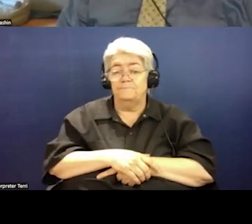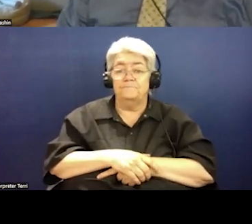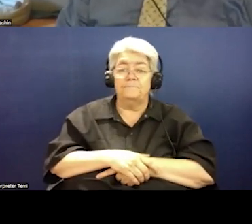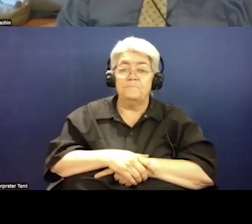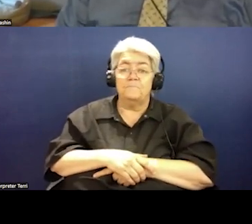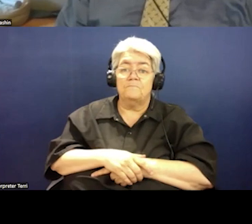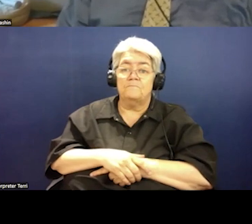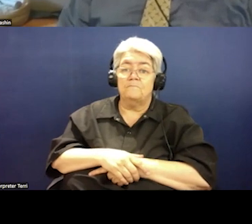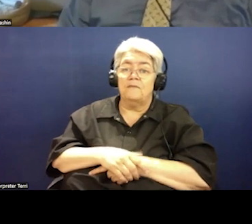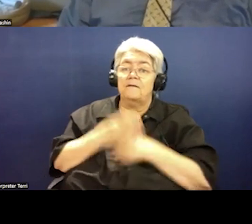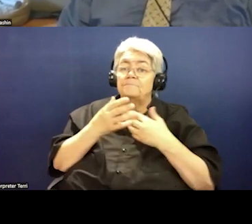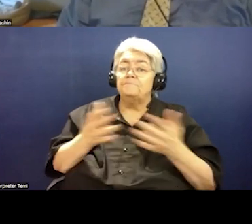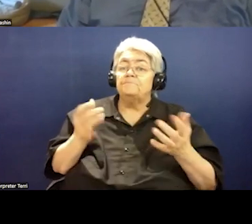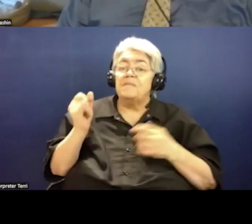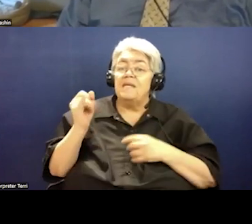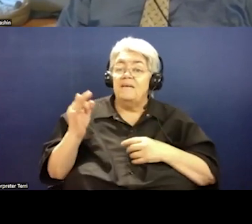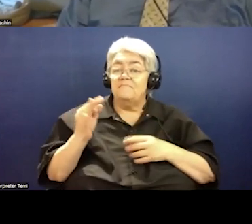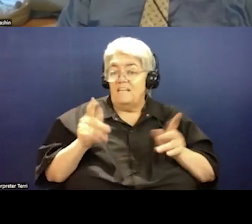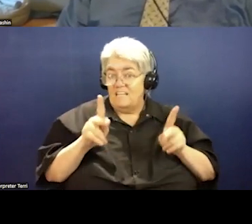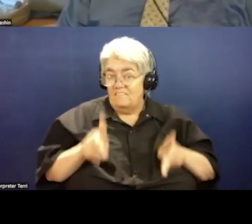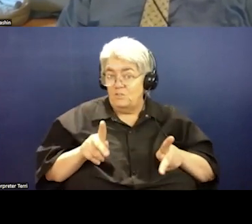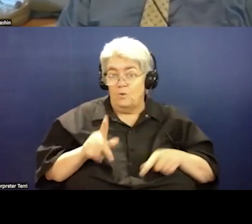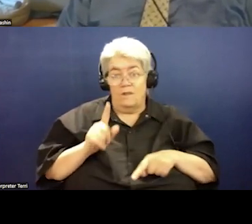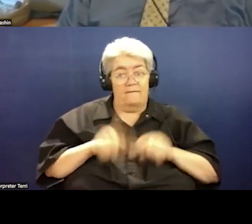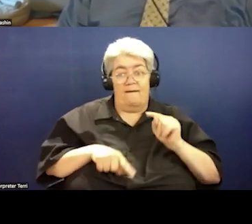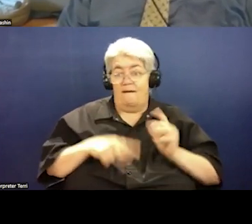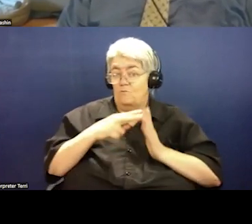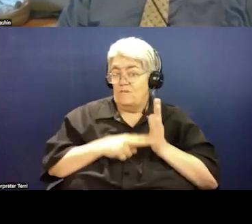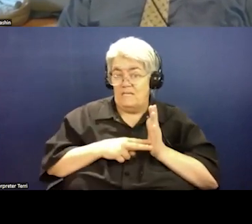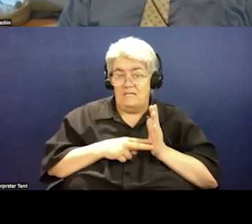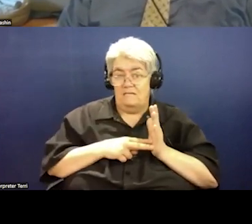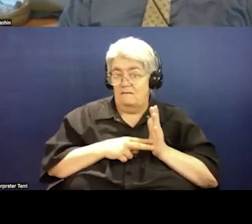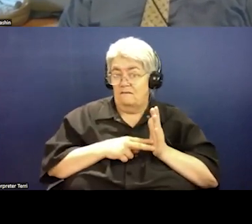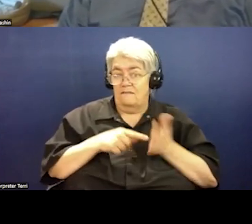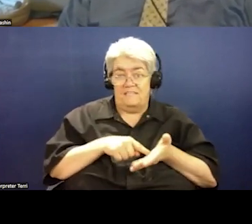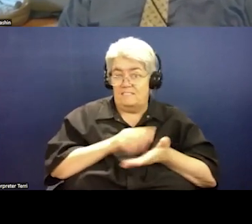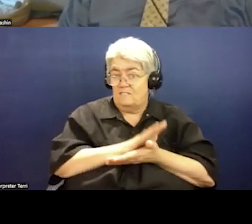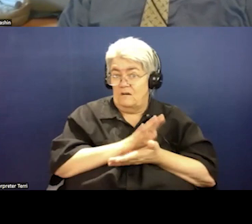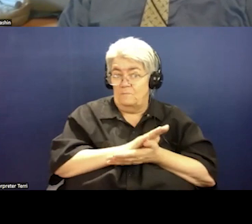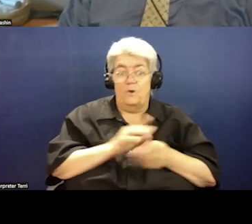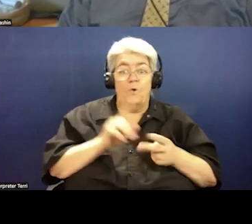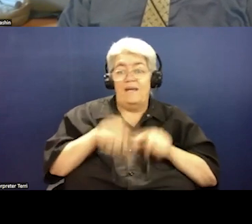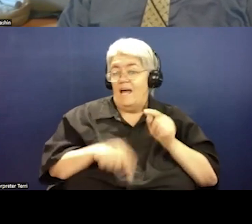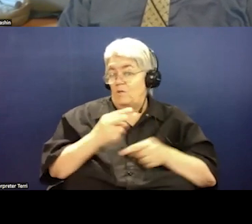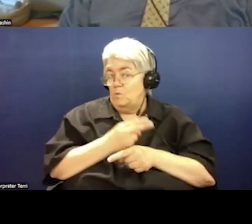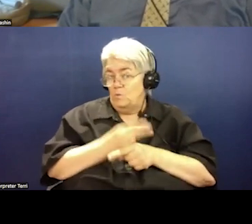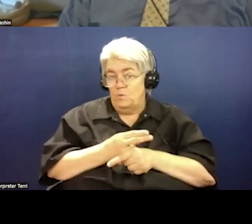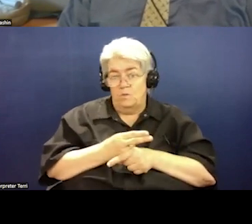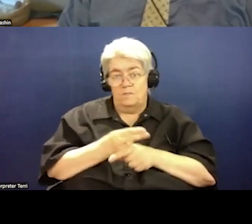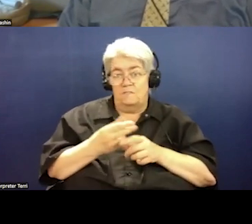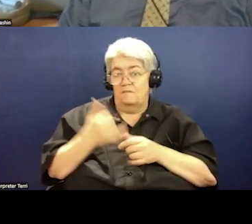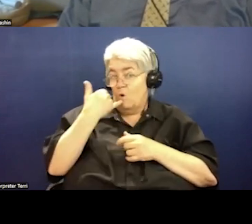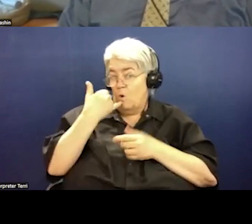If an individual can't read those documents, or can't use electronic materials,